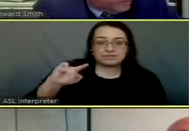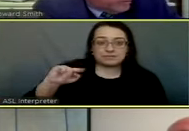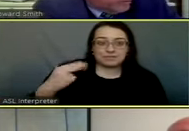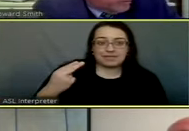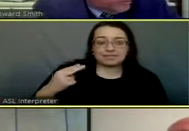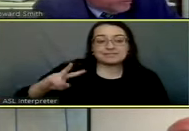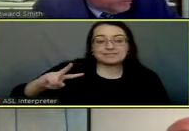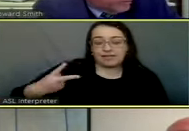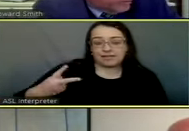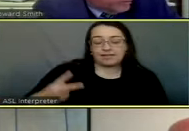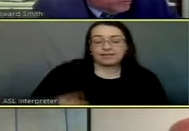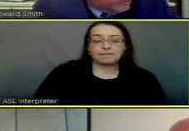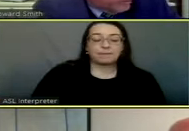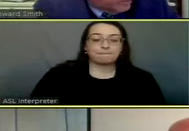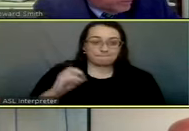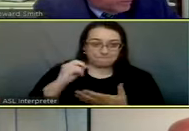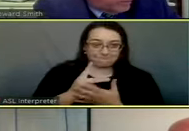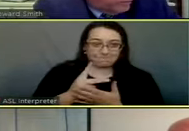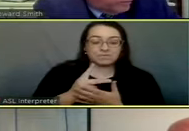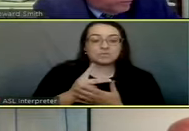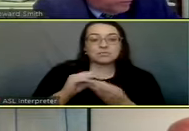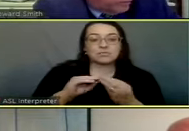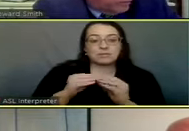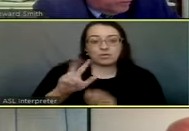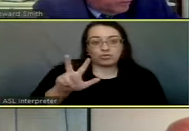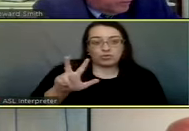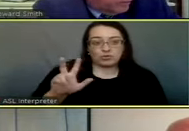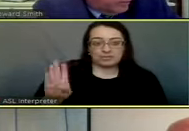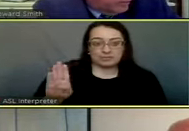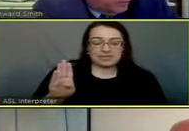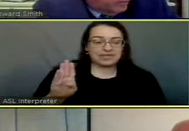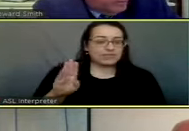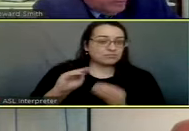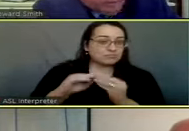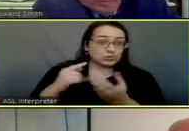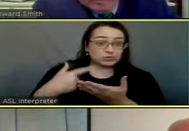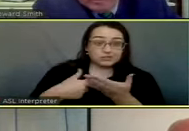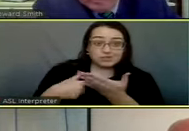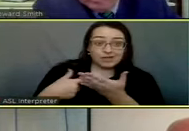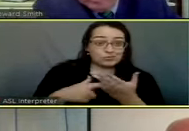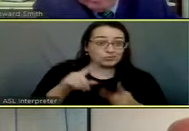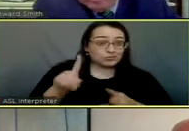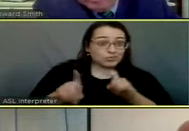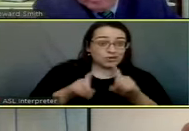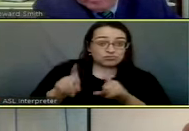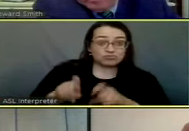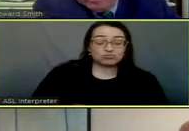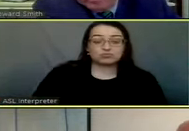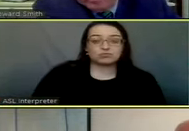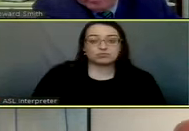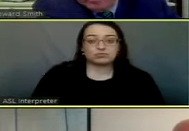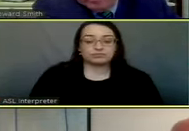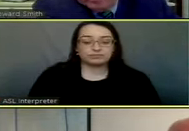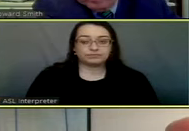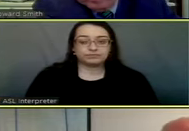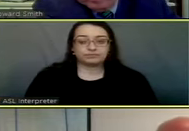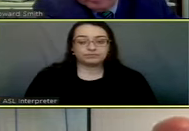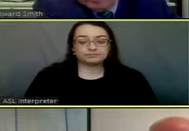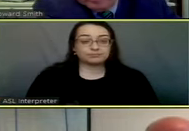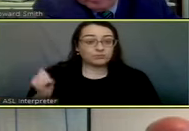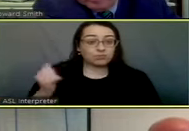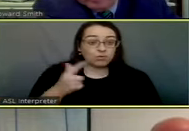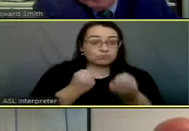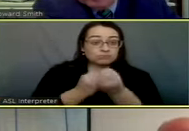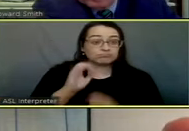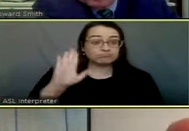council member Smith to approve item 3B. Any further discussion or questions from the council? All those